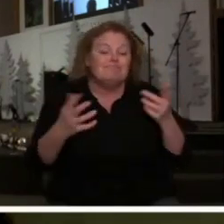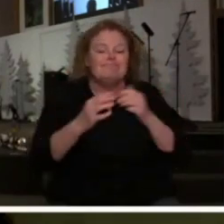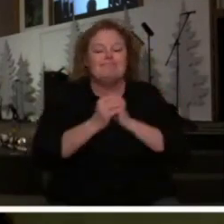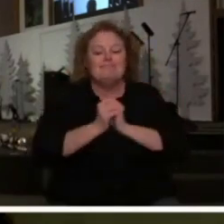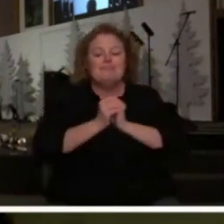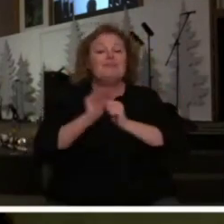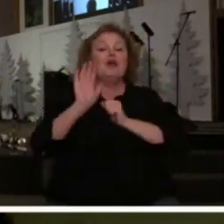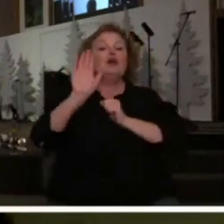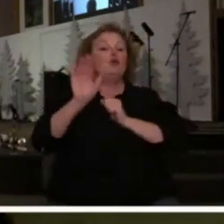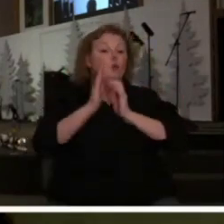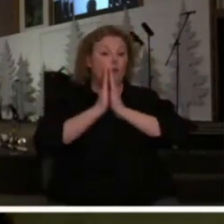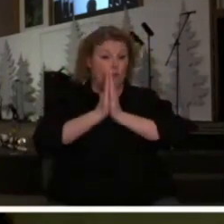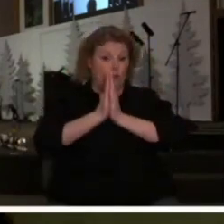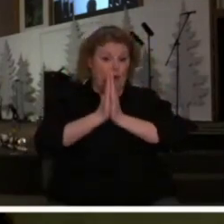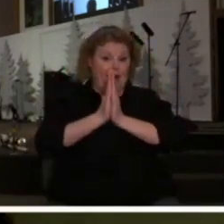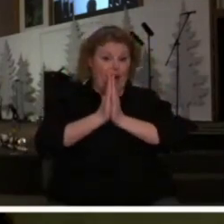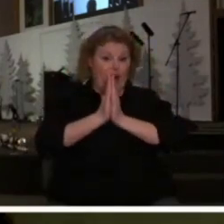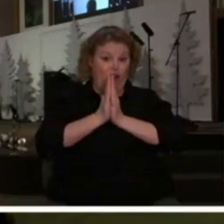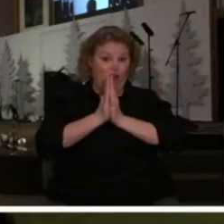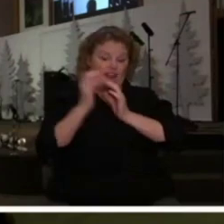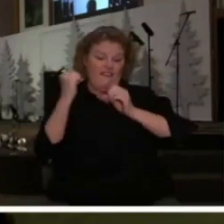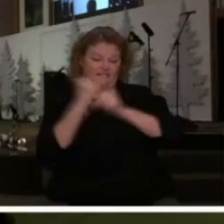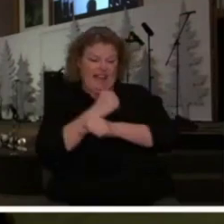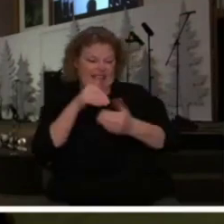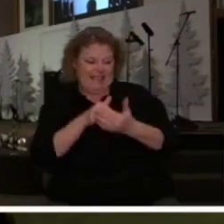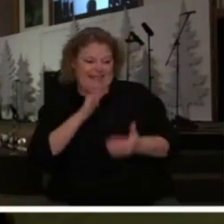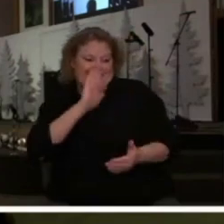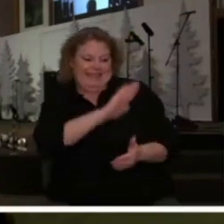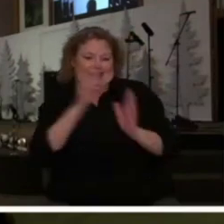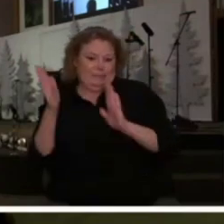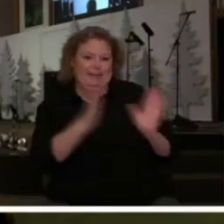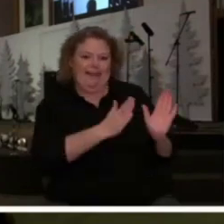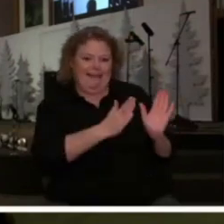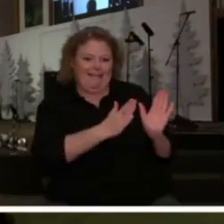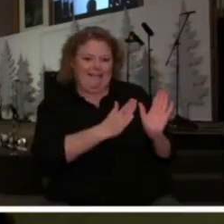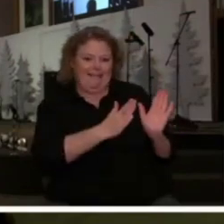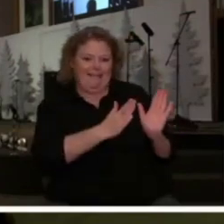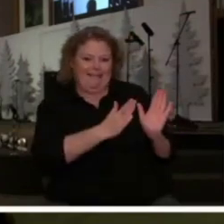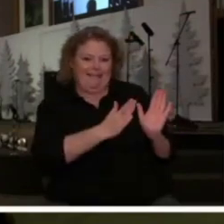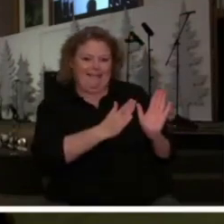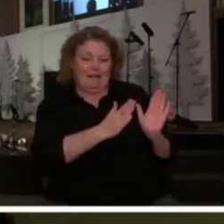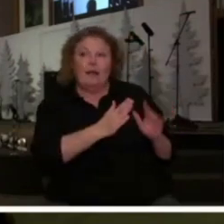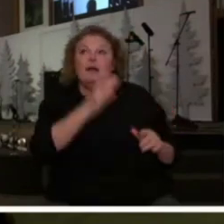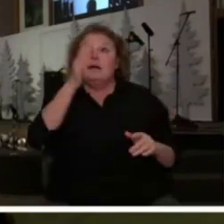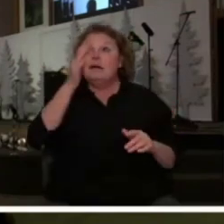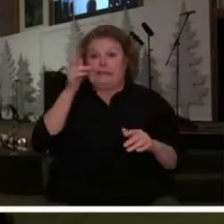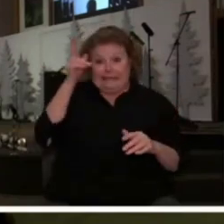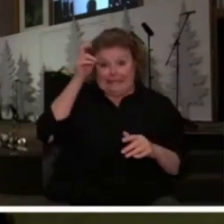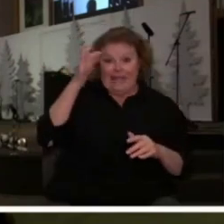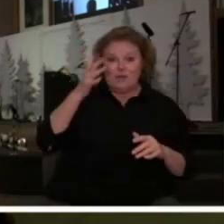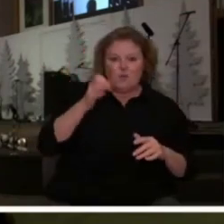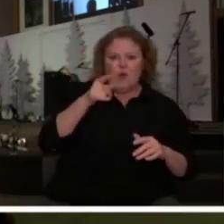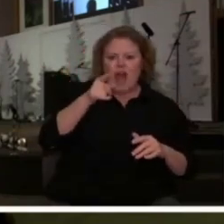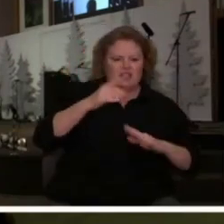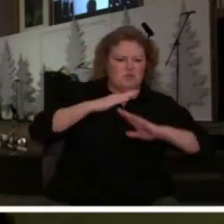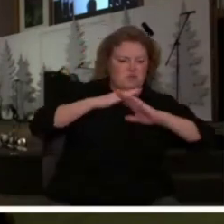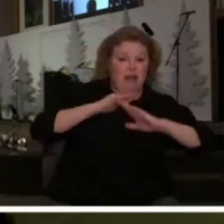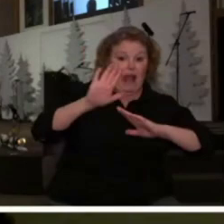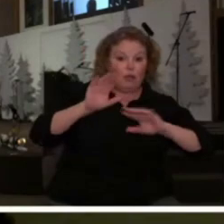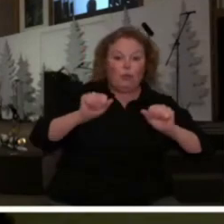Your prayer fights against his plan. So he wants to keep you from an altar of prayer.